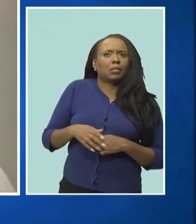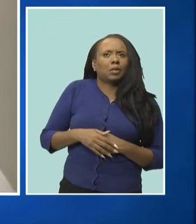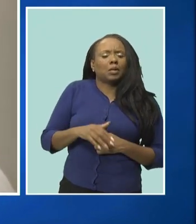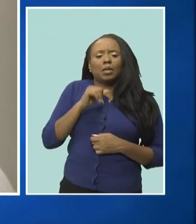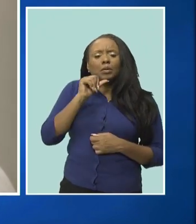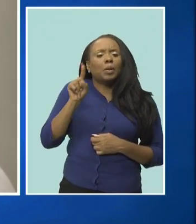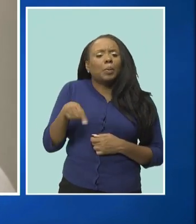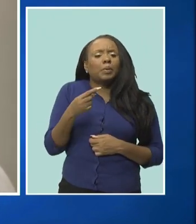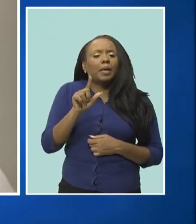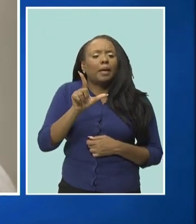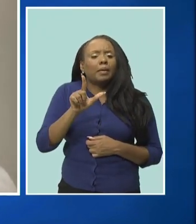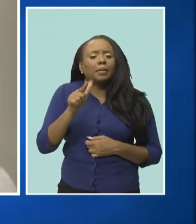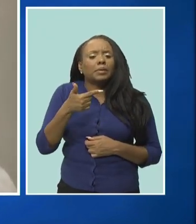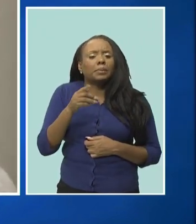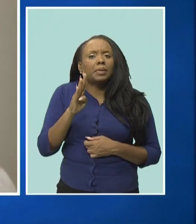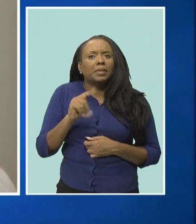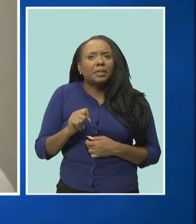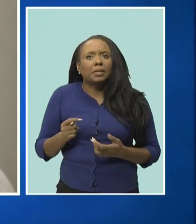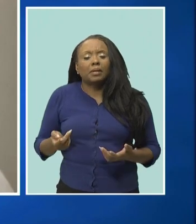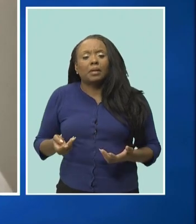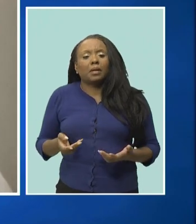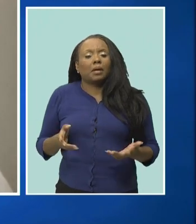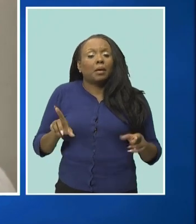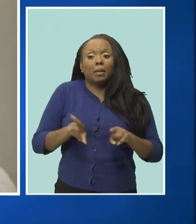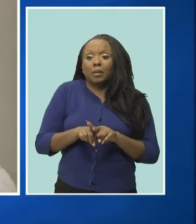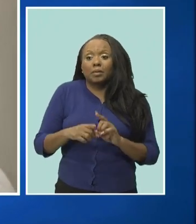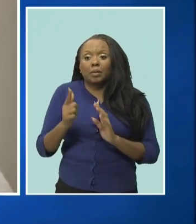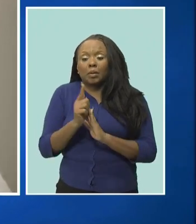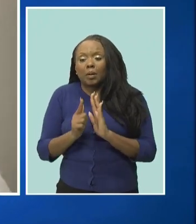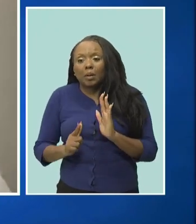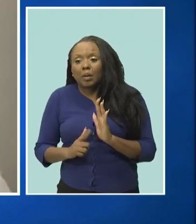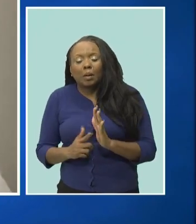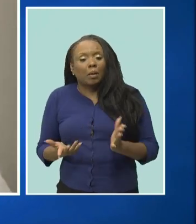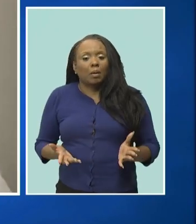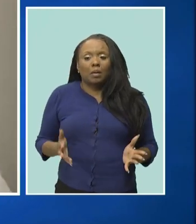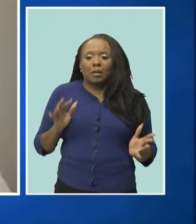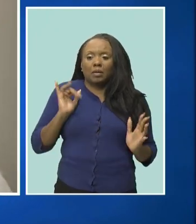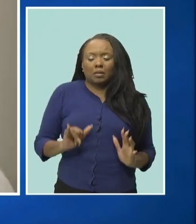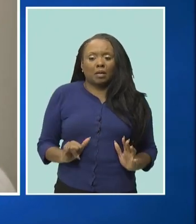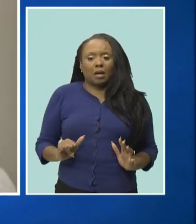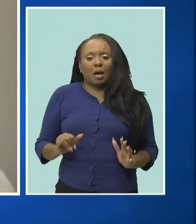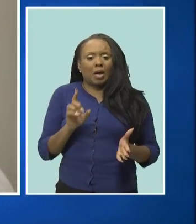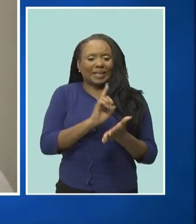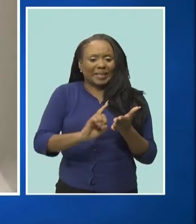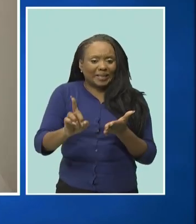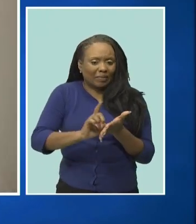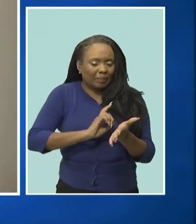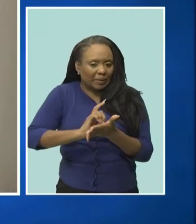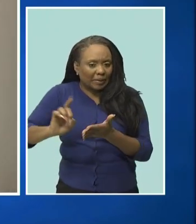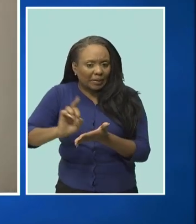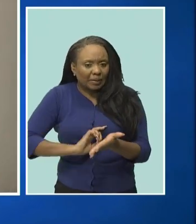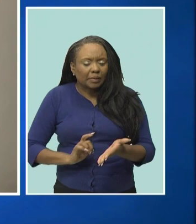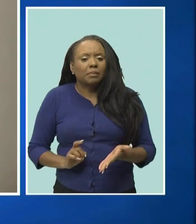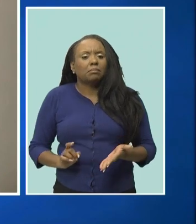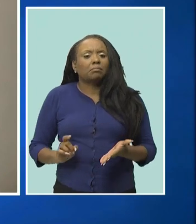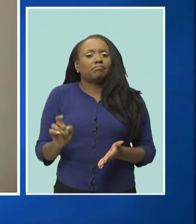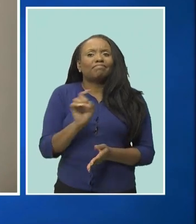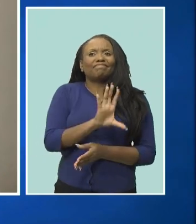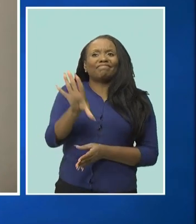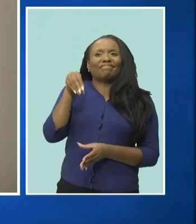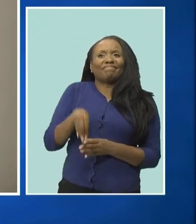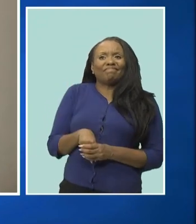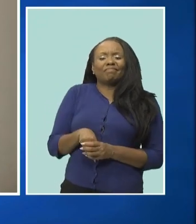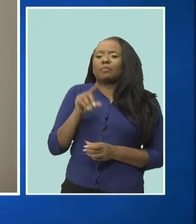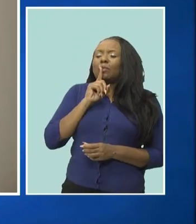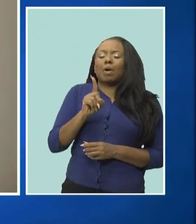people you want to get rid of laws that are sexist or ableists you know and and that are classes inclusion is is is